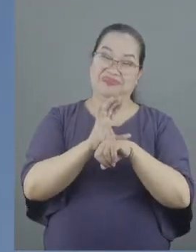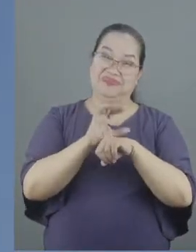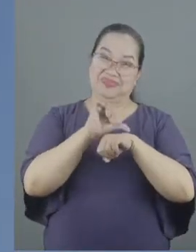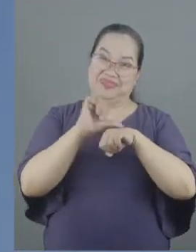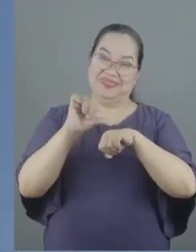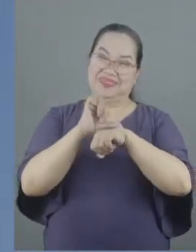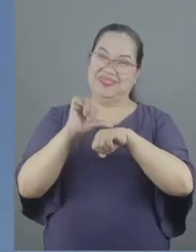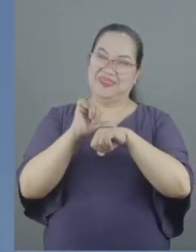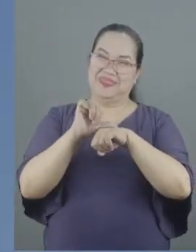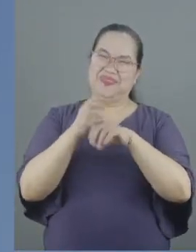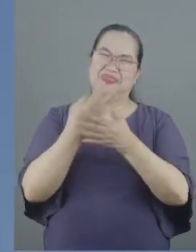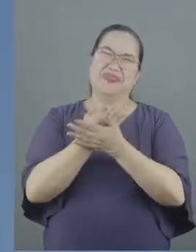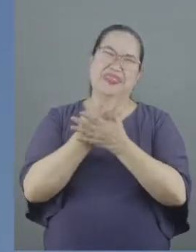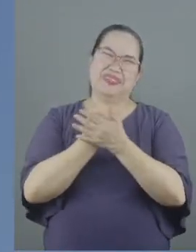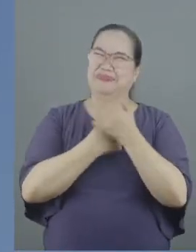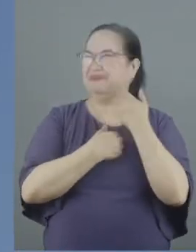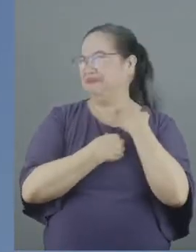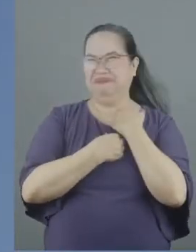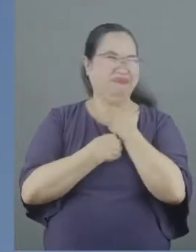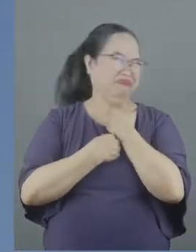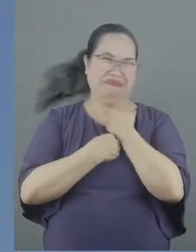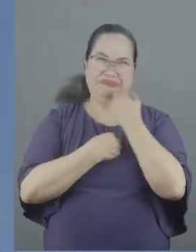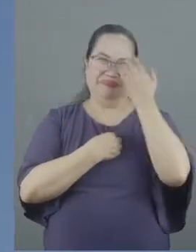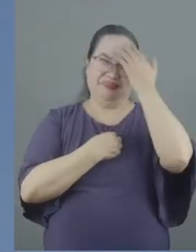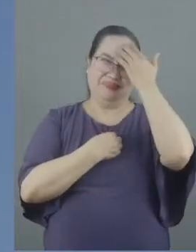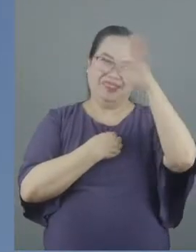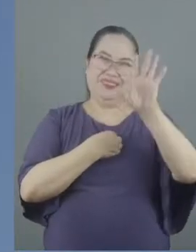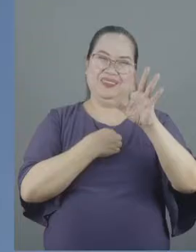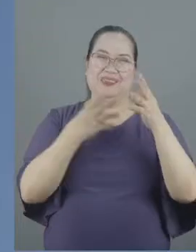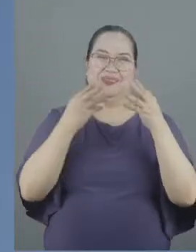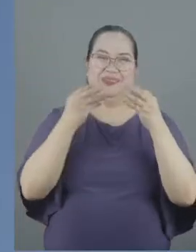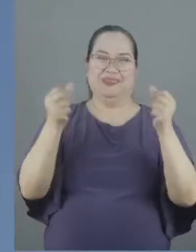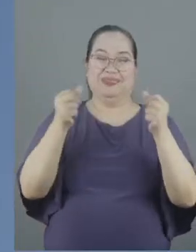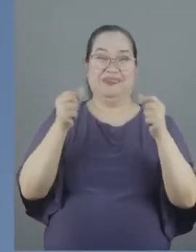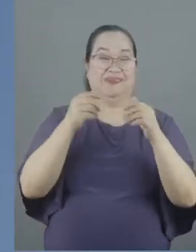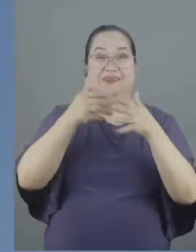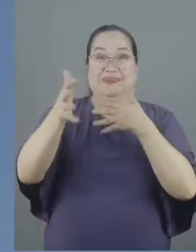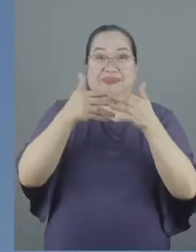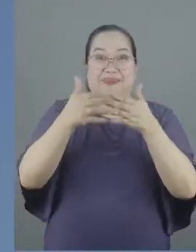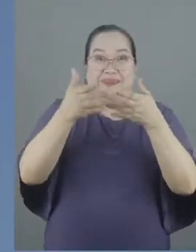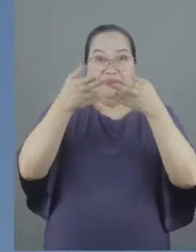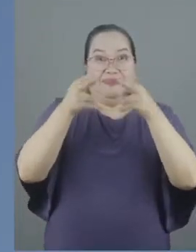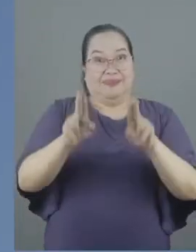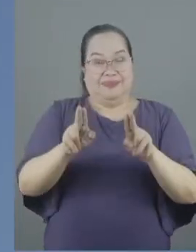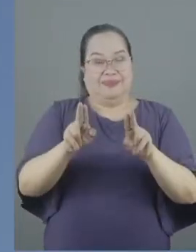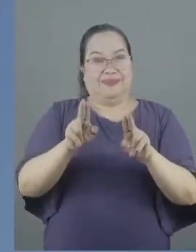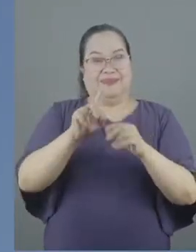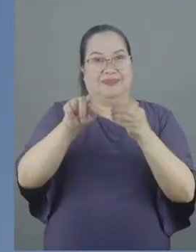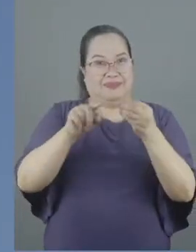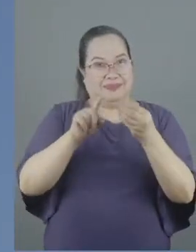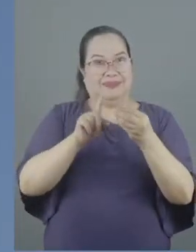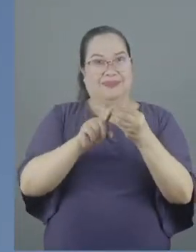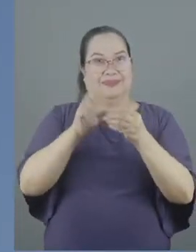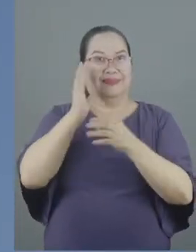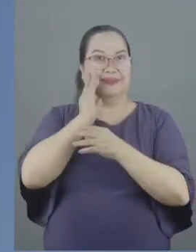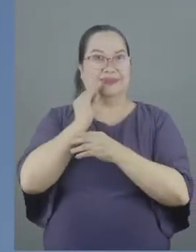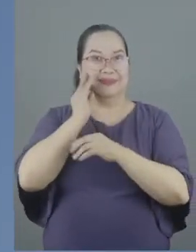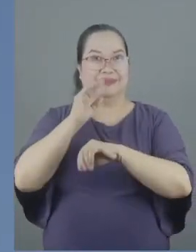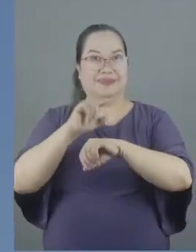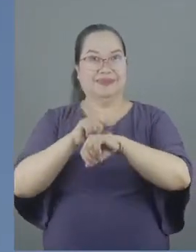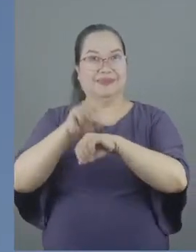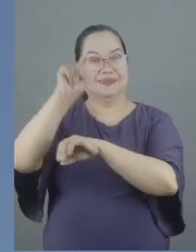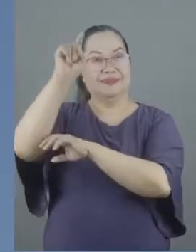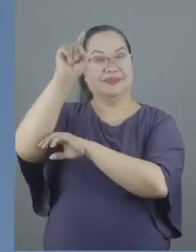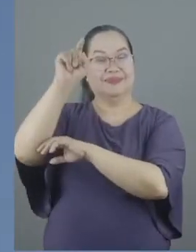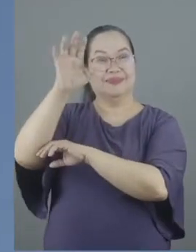fresh and I did not know how to heal. Despite all these and throughout these trying times, God